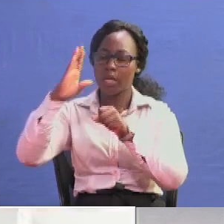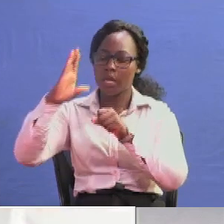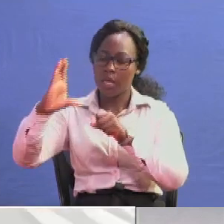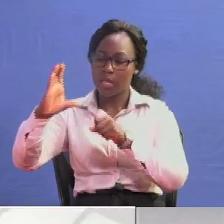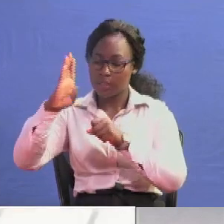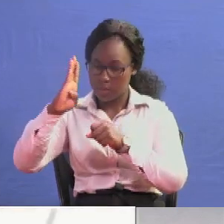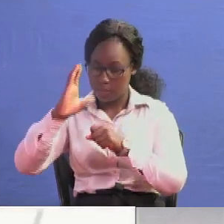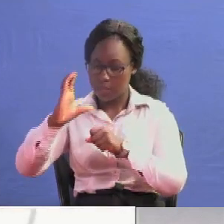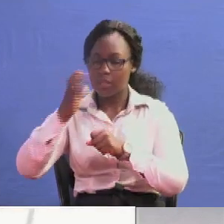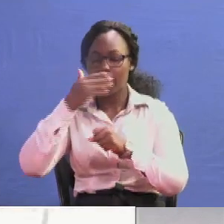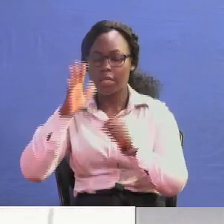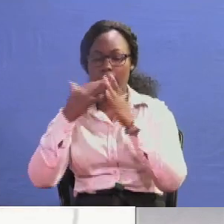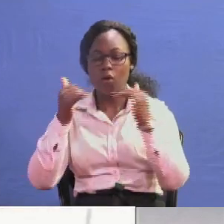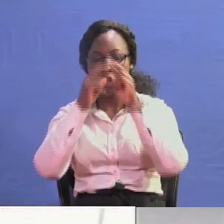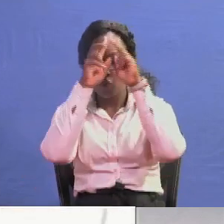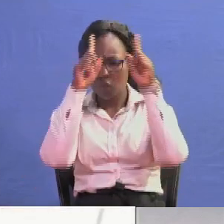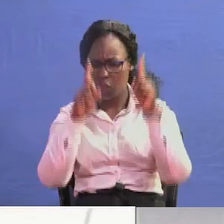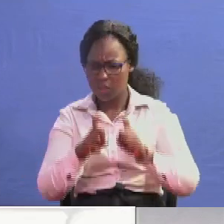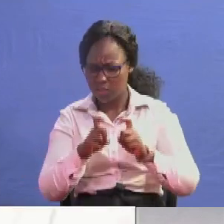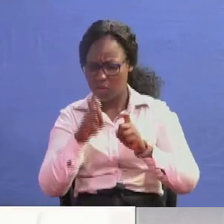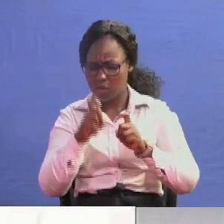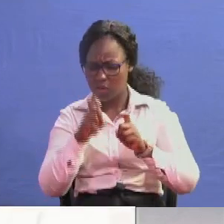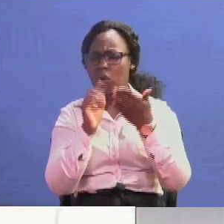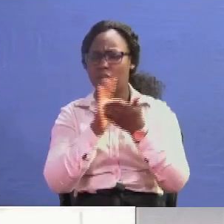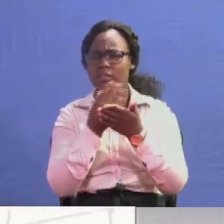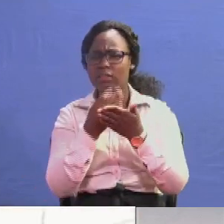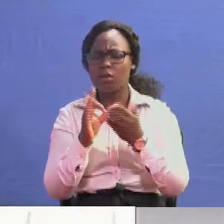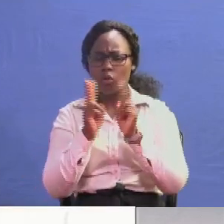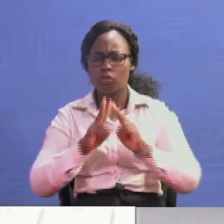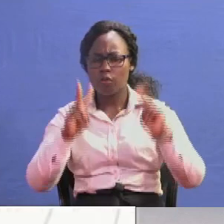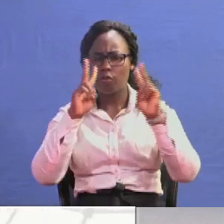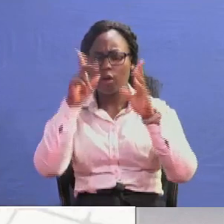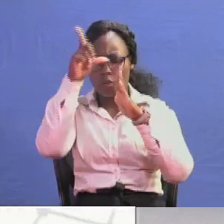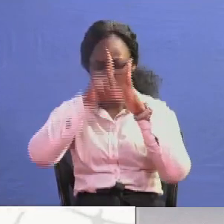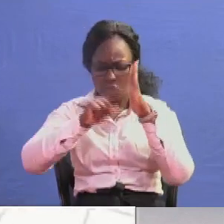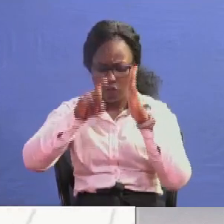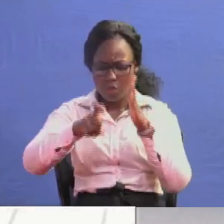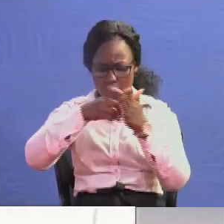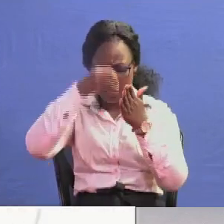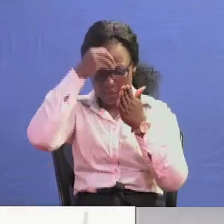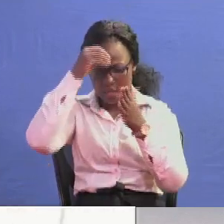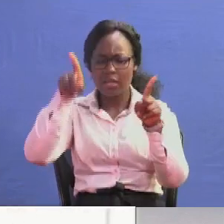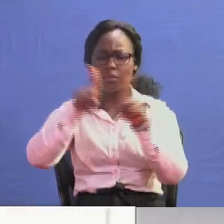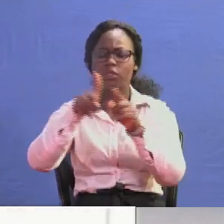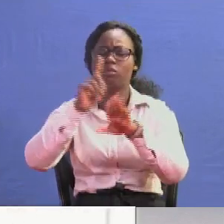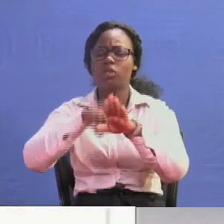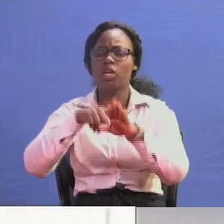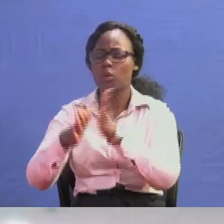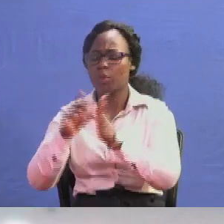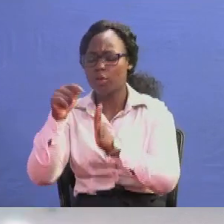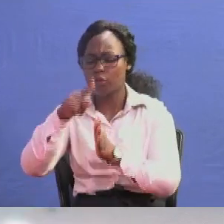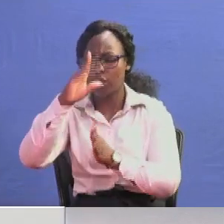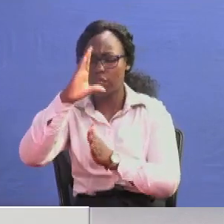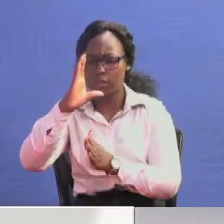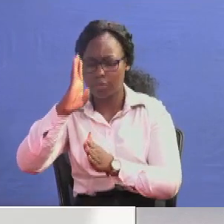one now the question will be um what are some of the valuable lessons that we have to learn even as we prepare for this competence